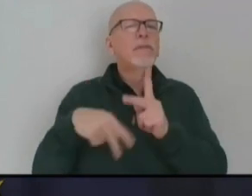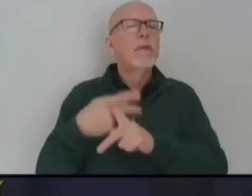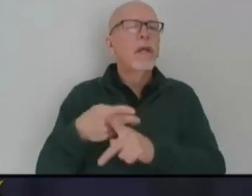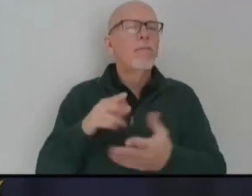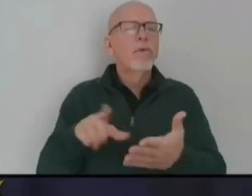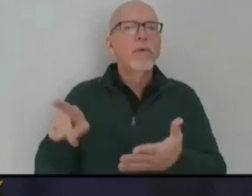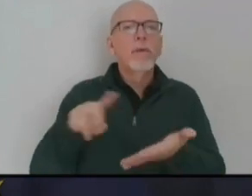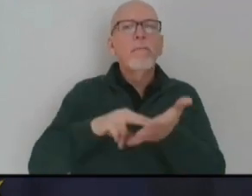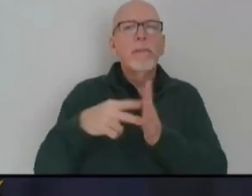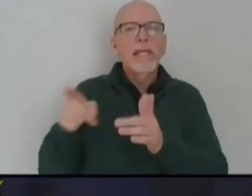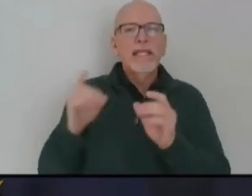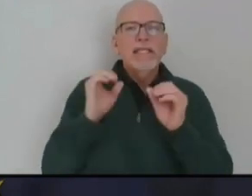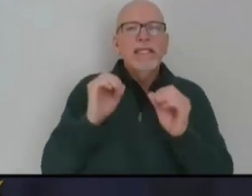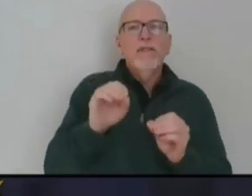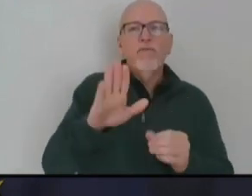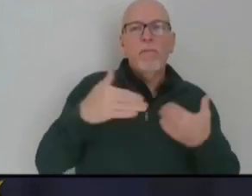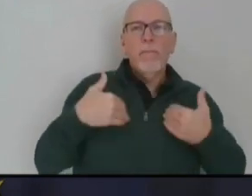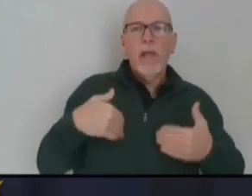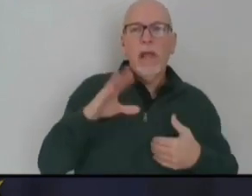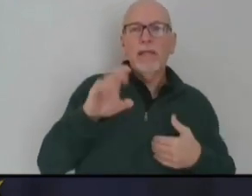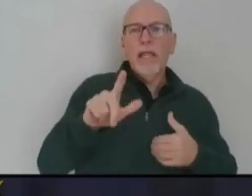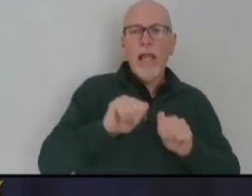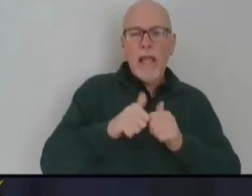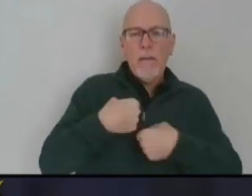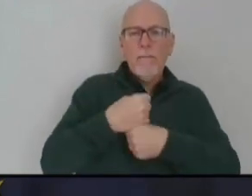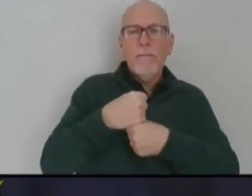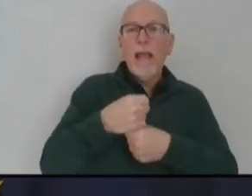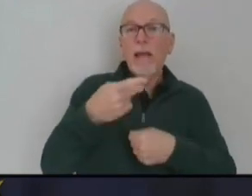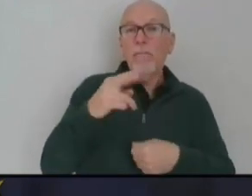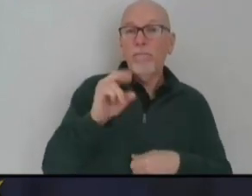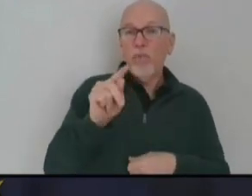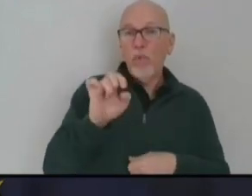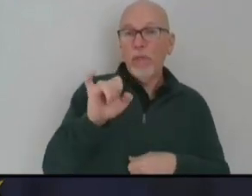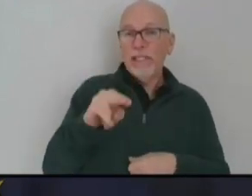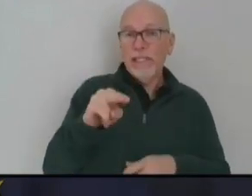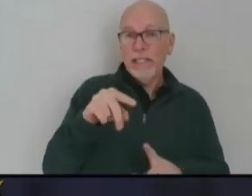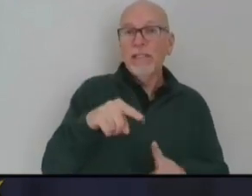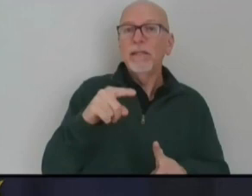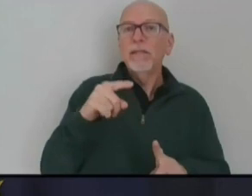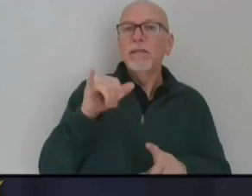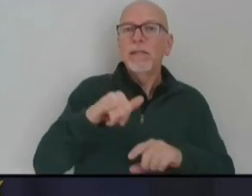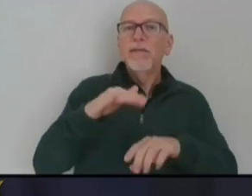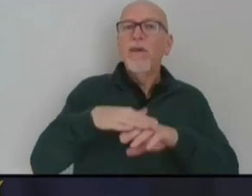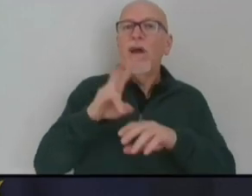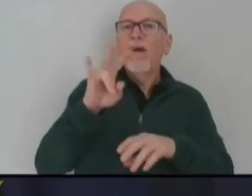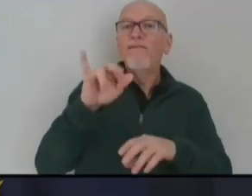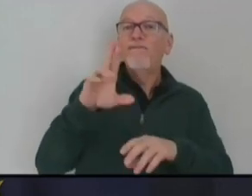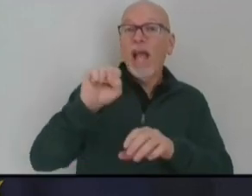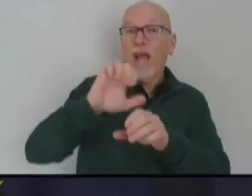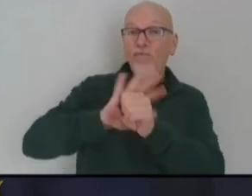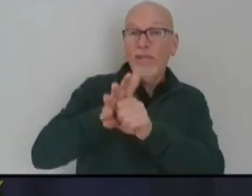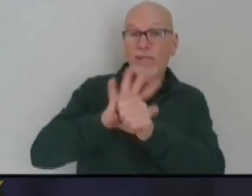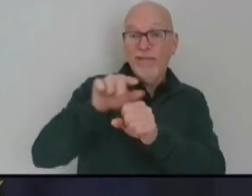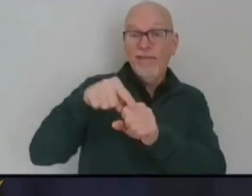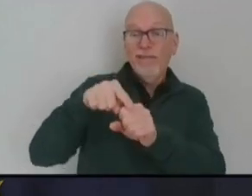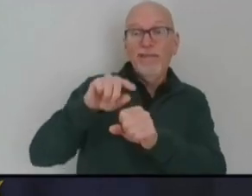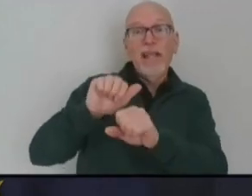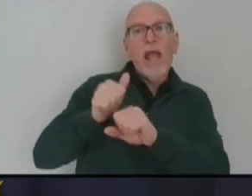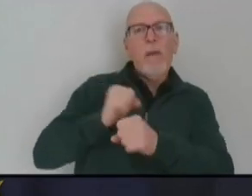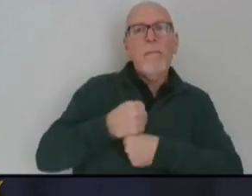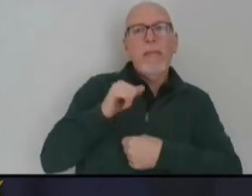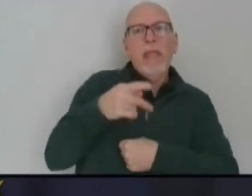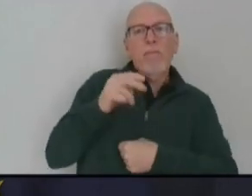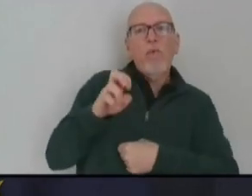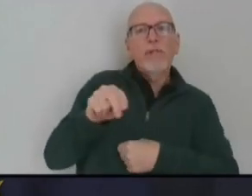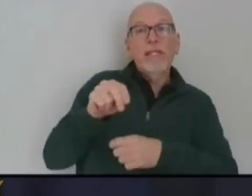our cells how to make a harmless protein called the spike protein that is found on the surface of the virus that causes COVID-19. This